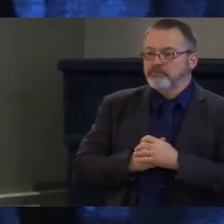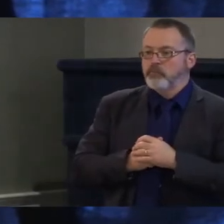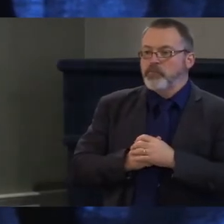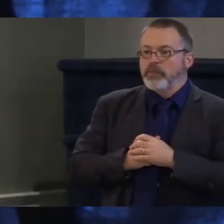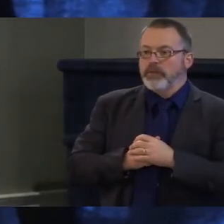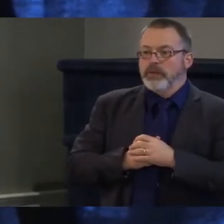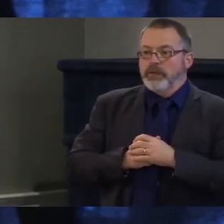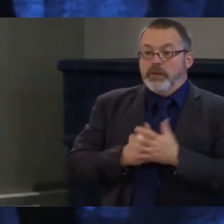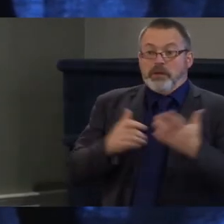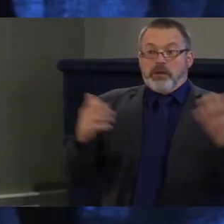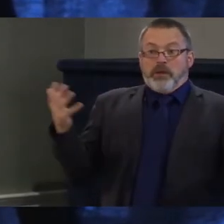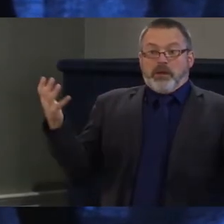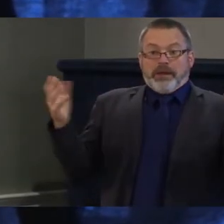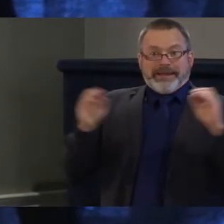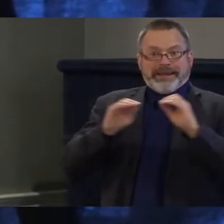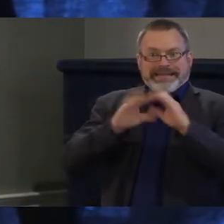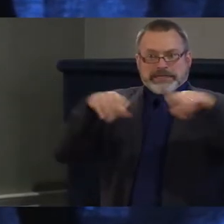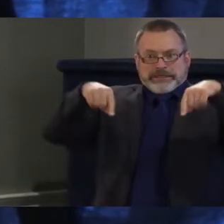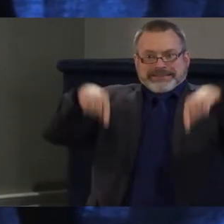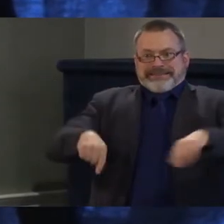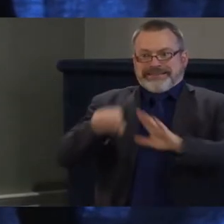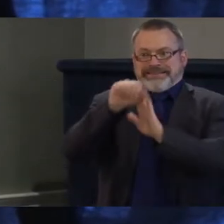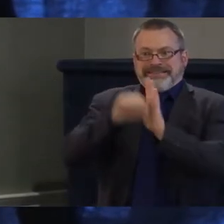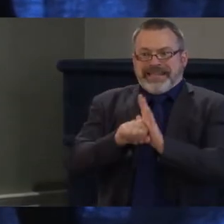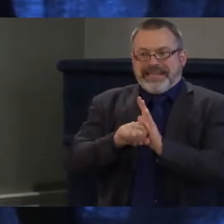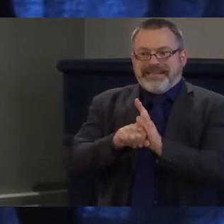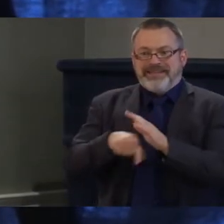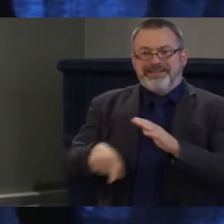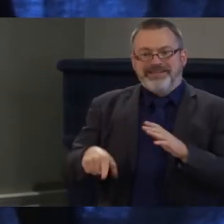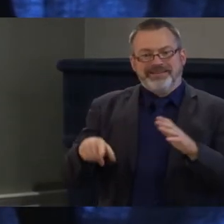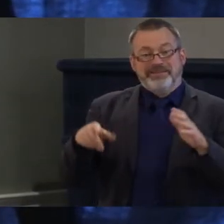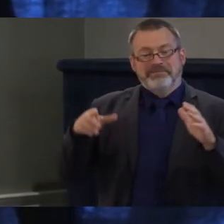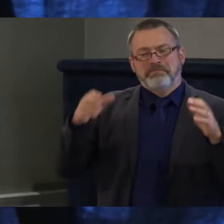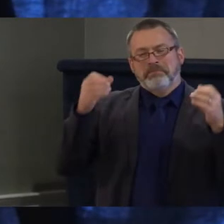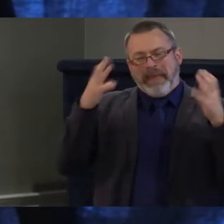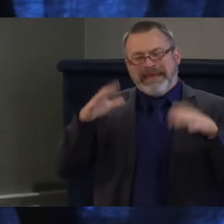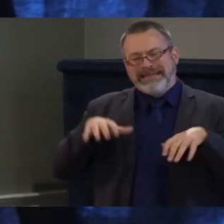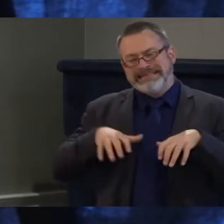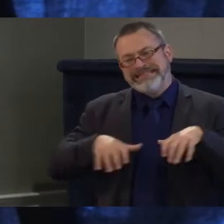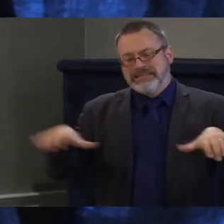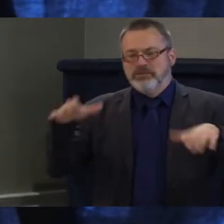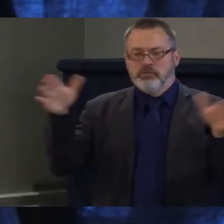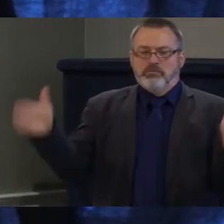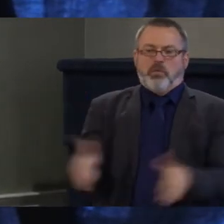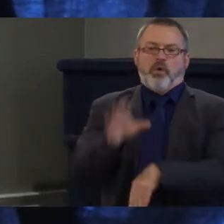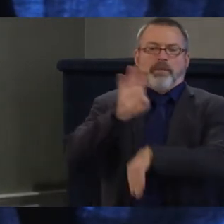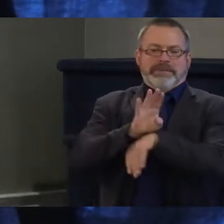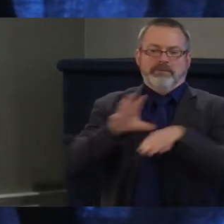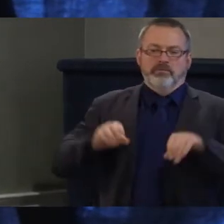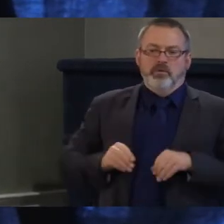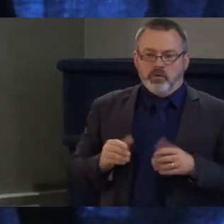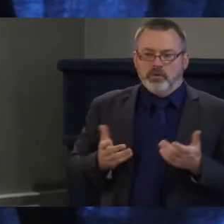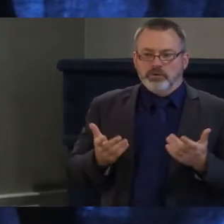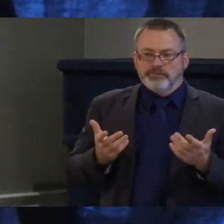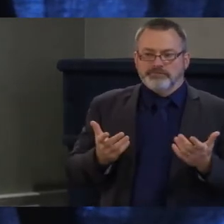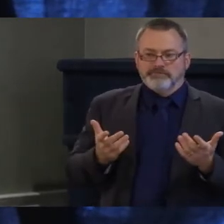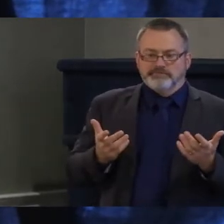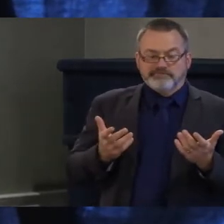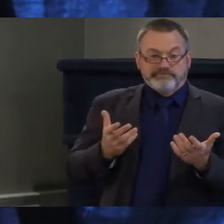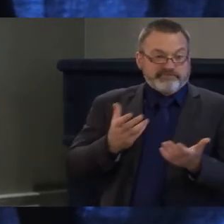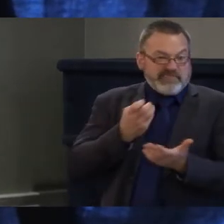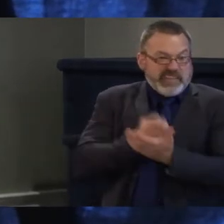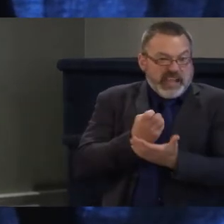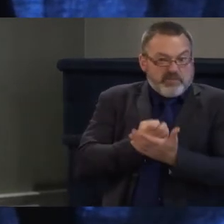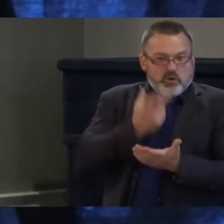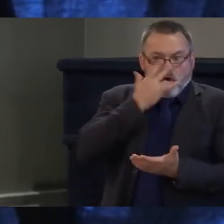Vermont, because we have so many small businesses, the backbone of our economy here is small